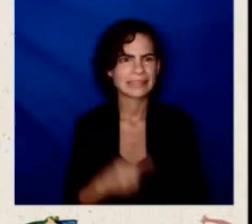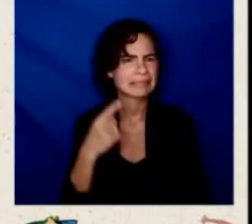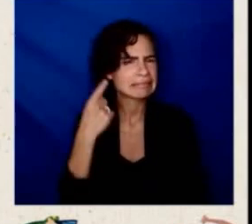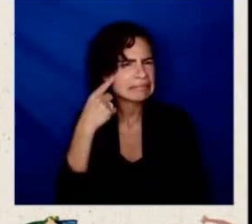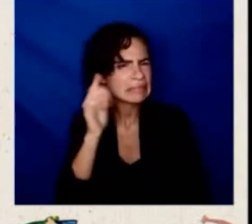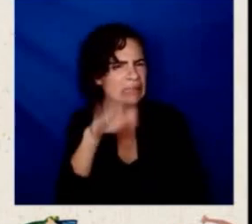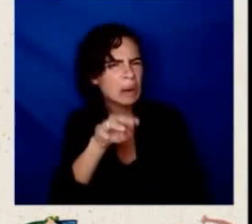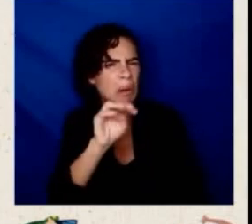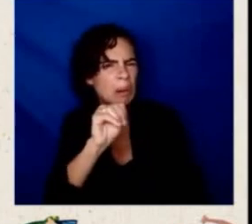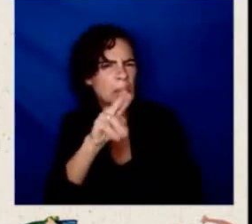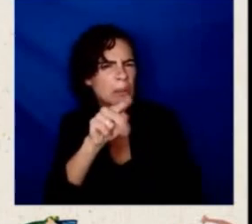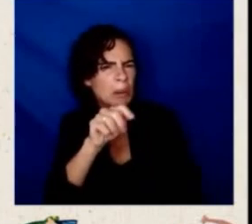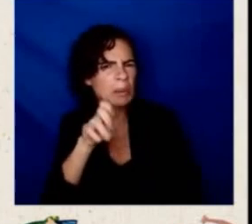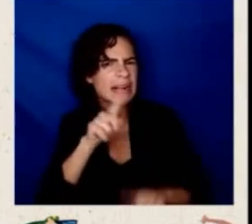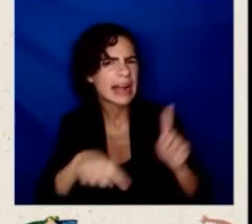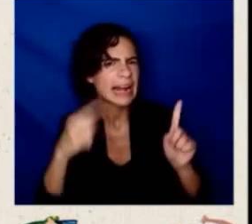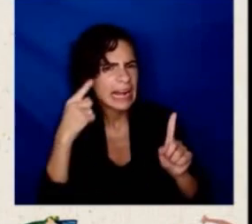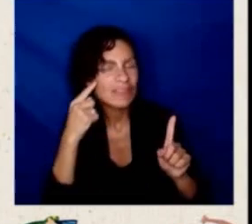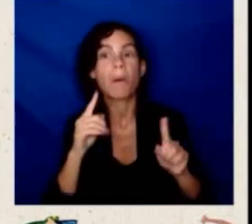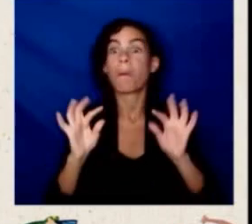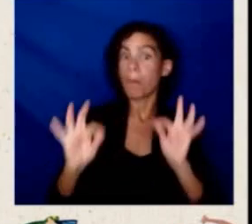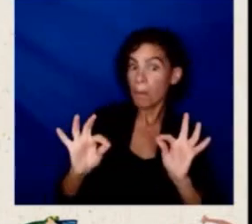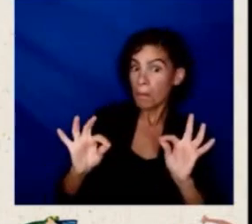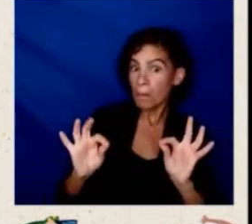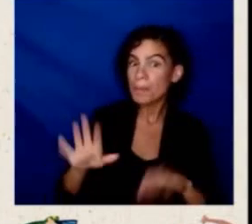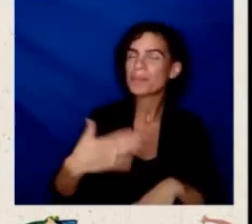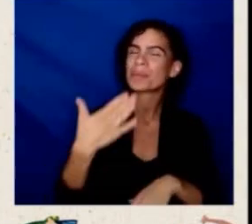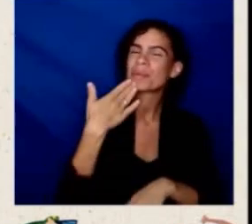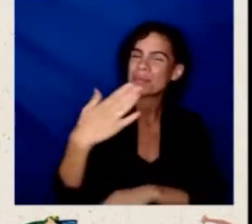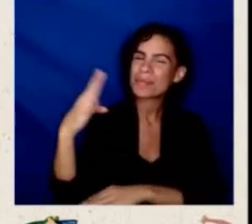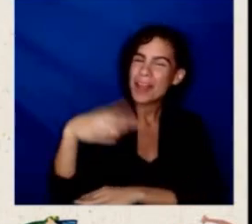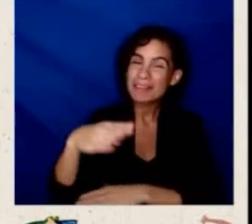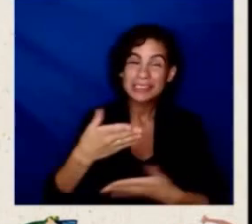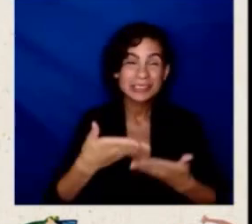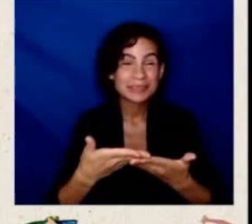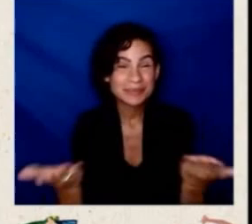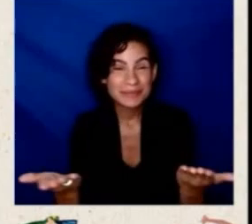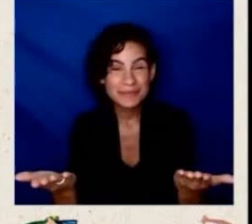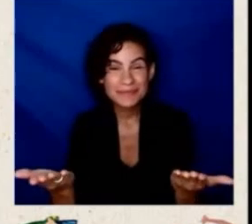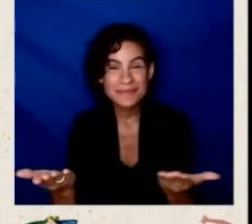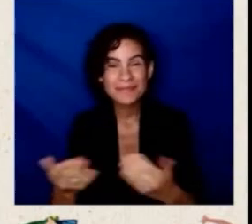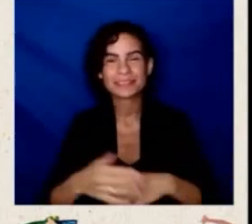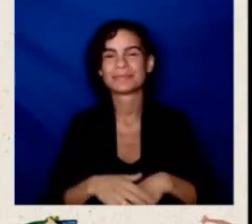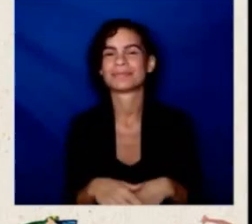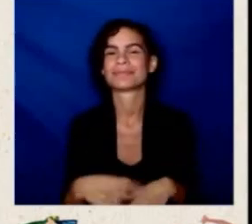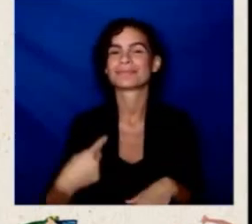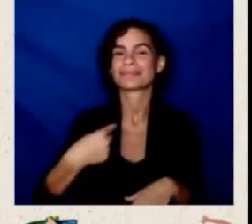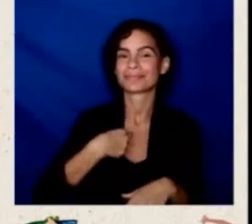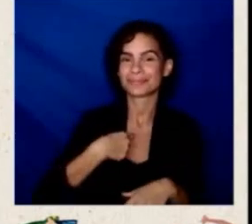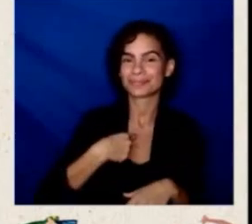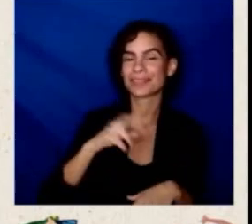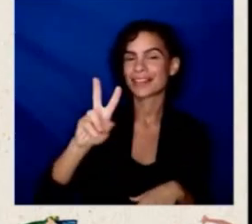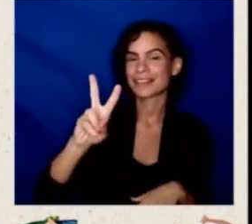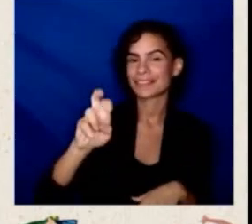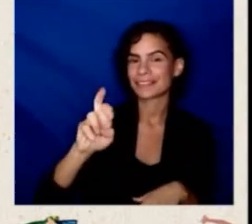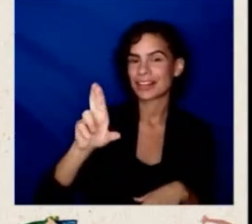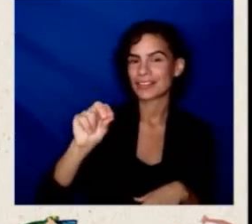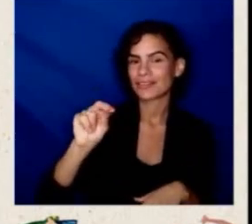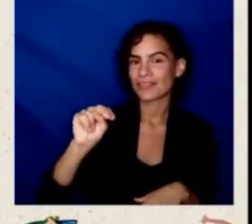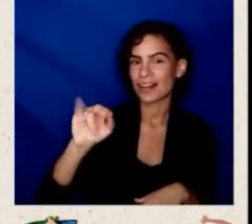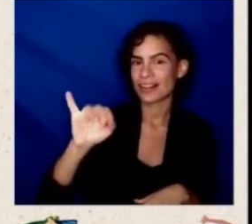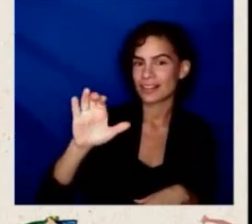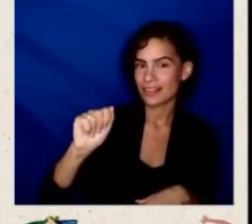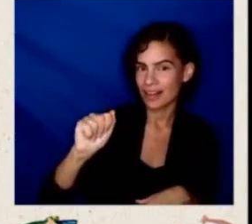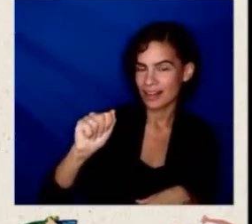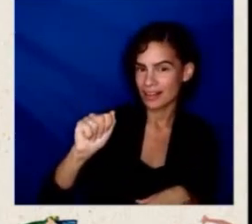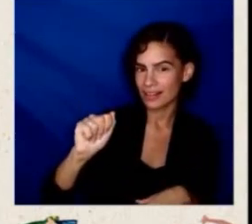Hello, good afternoon, everyone. So, my name is Veronica and I am a Dreamer and a registered nurse. I've been